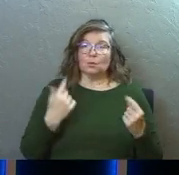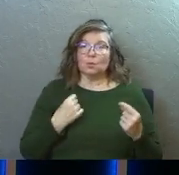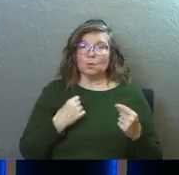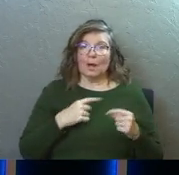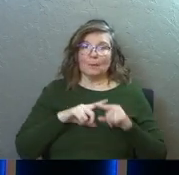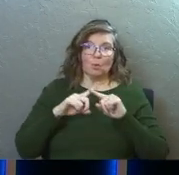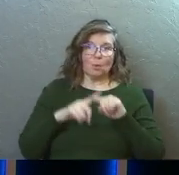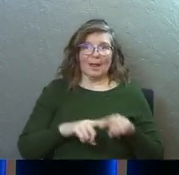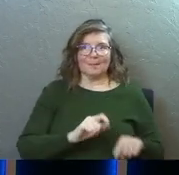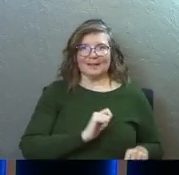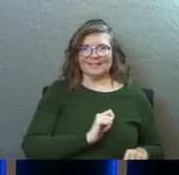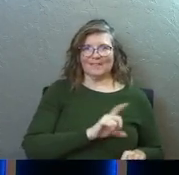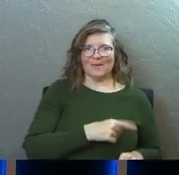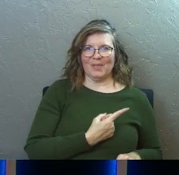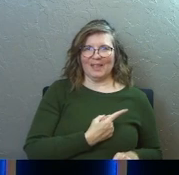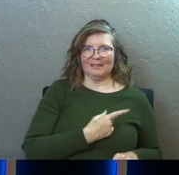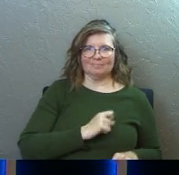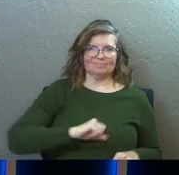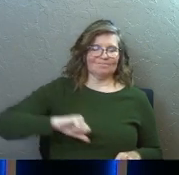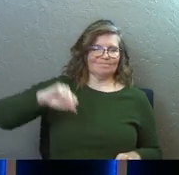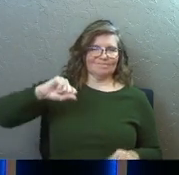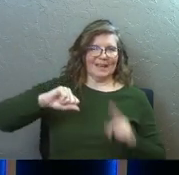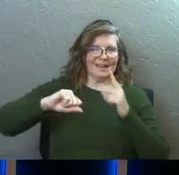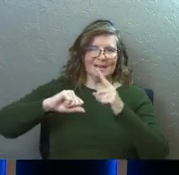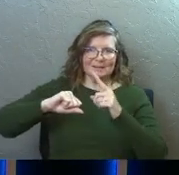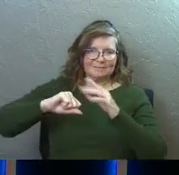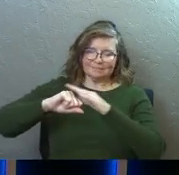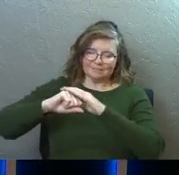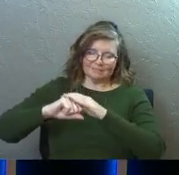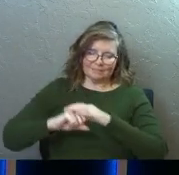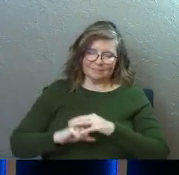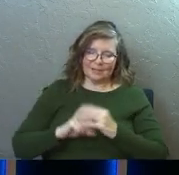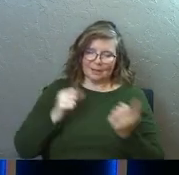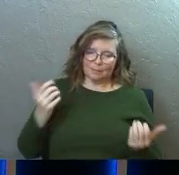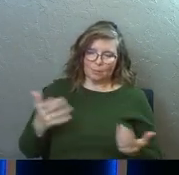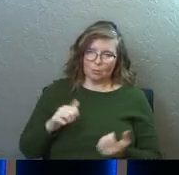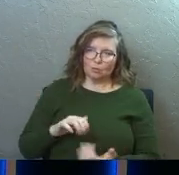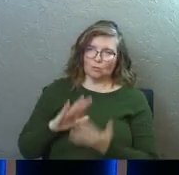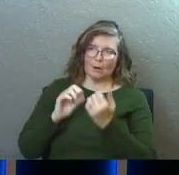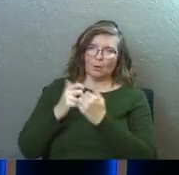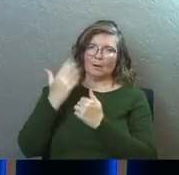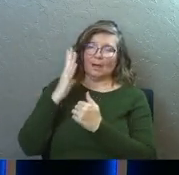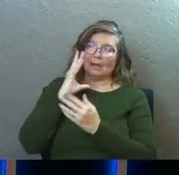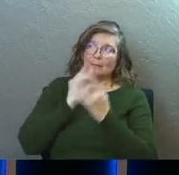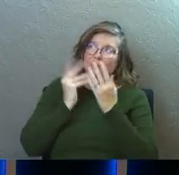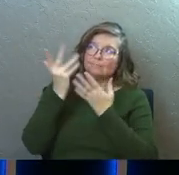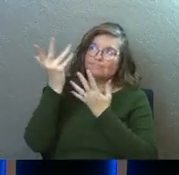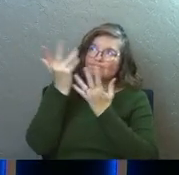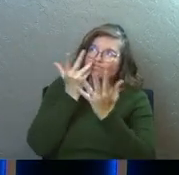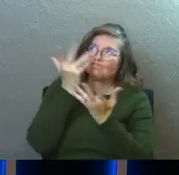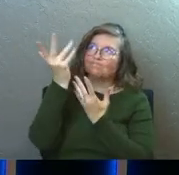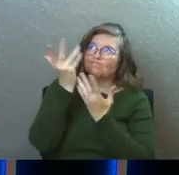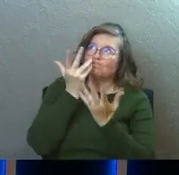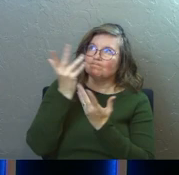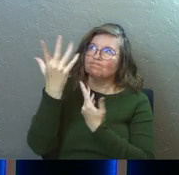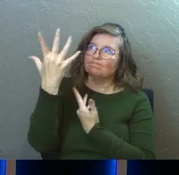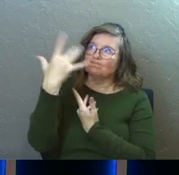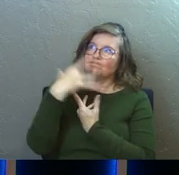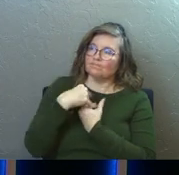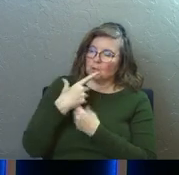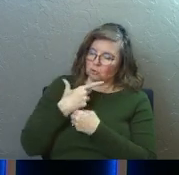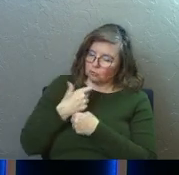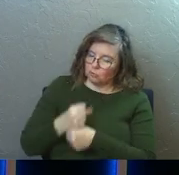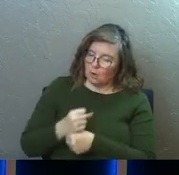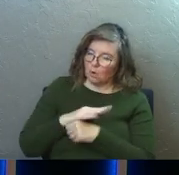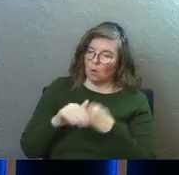doing is I'm relying on myself, not on him. I've got to be present with my God. have to experience today to the fullest with him and trust